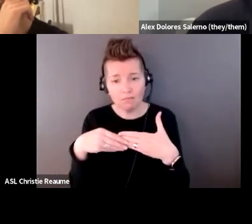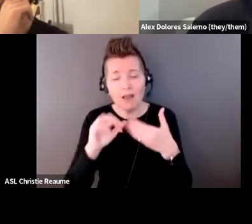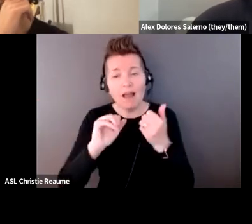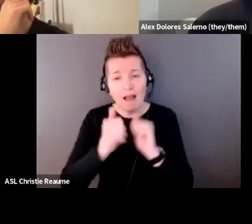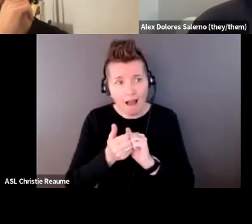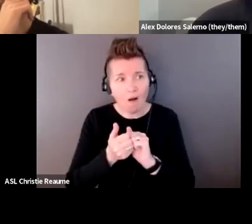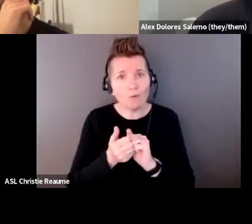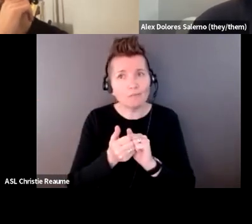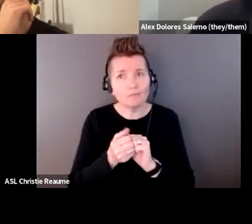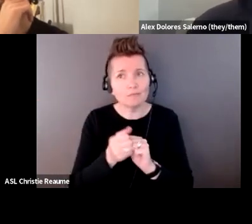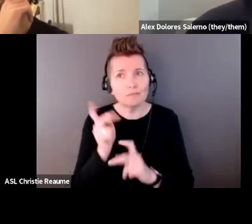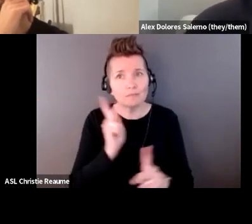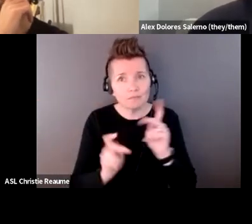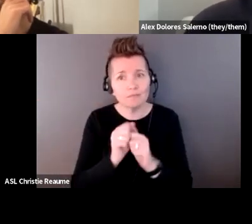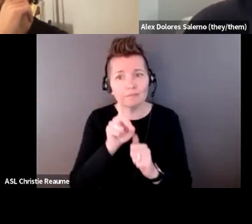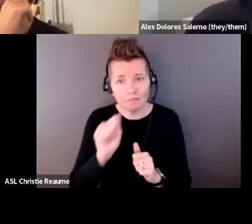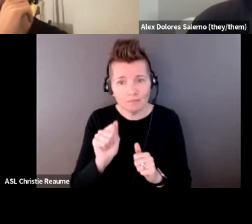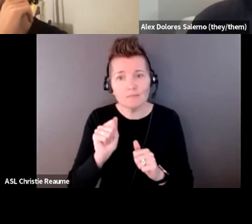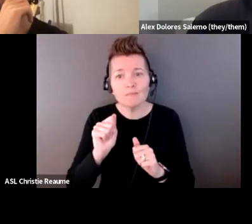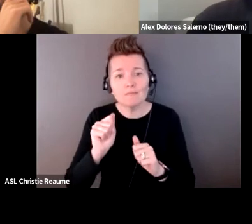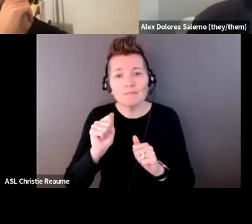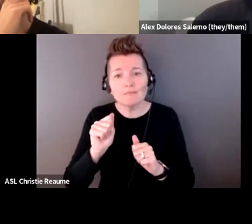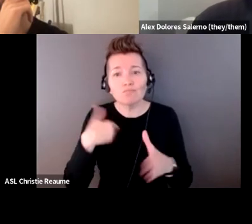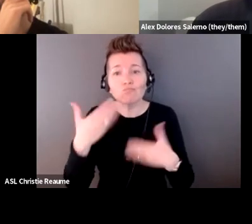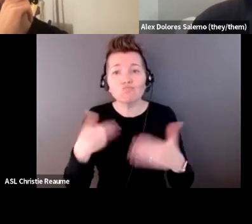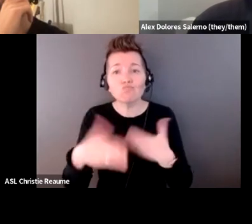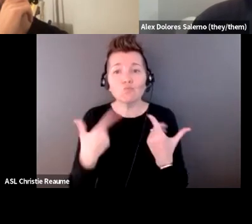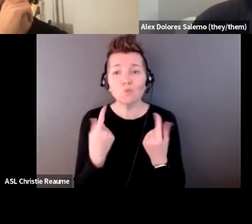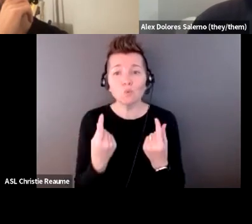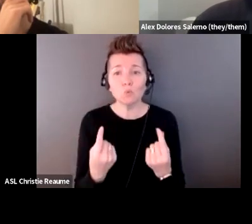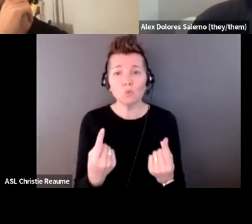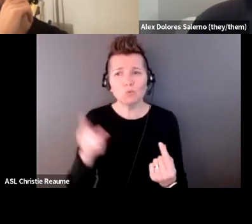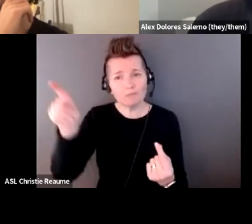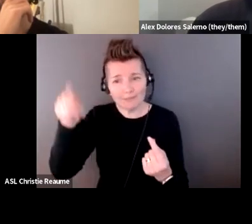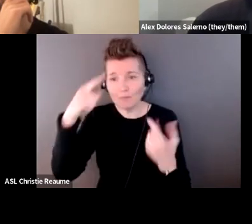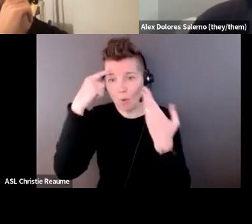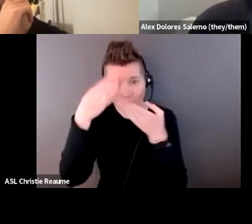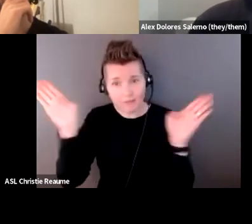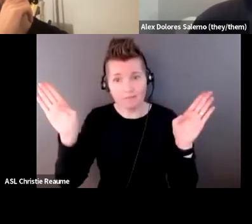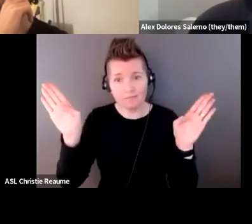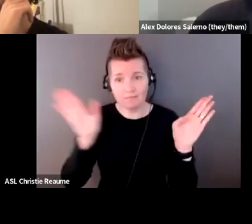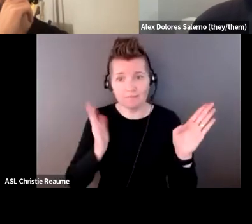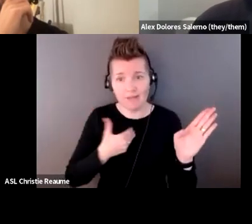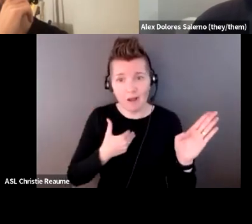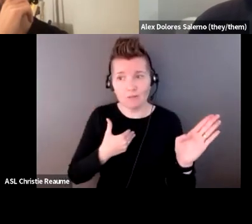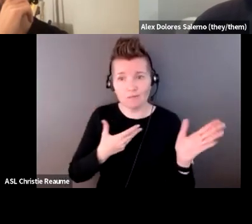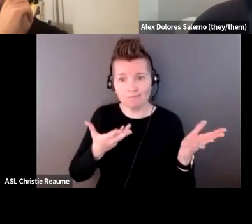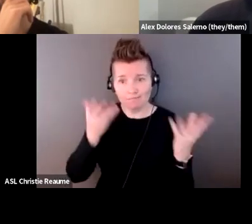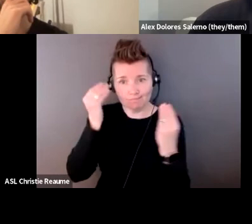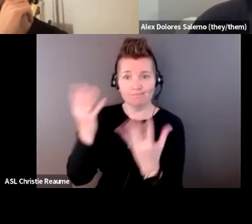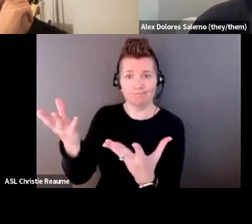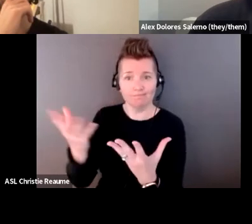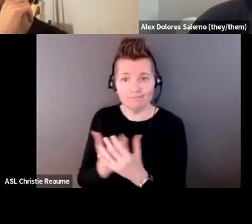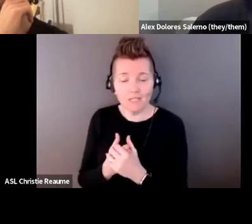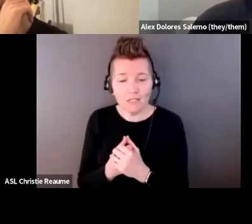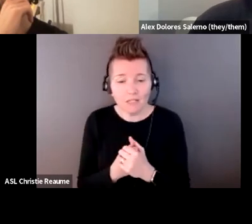operate. So I feel like for me personally I've been getting a lot of